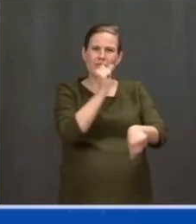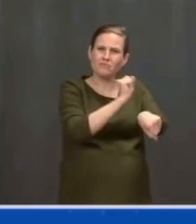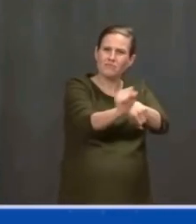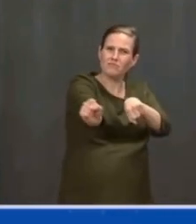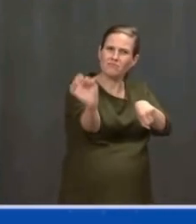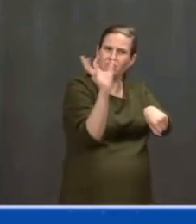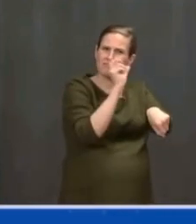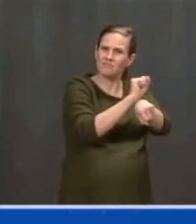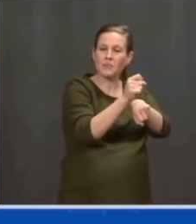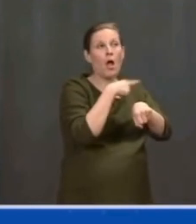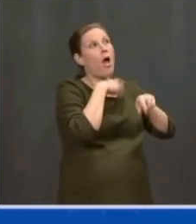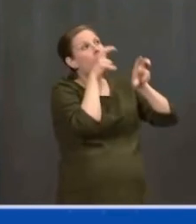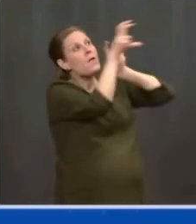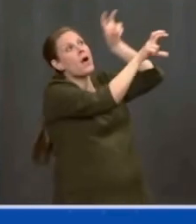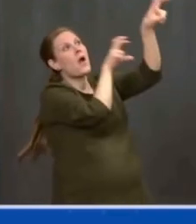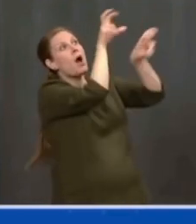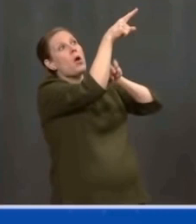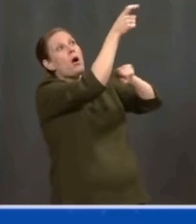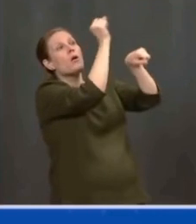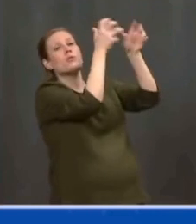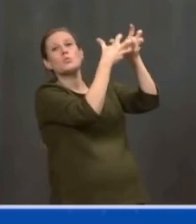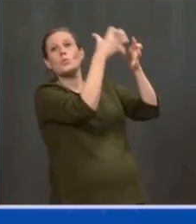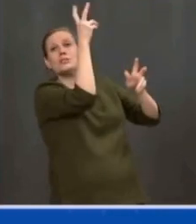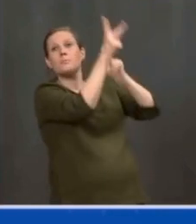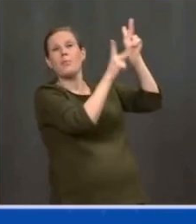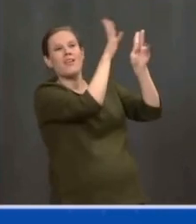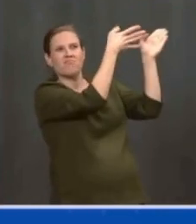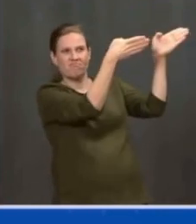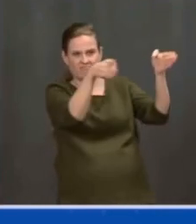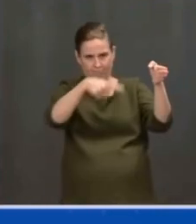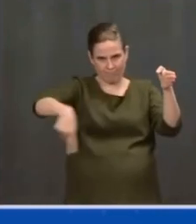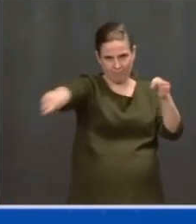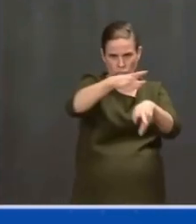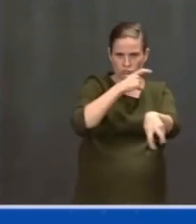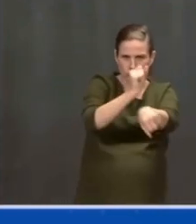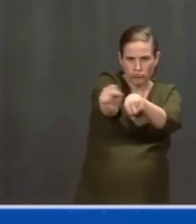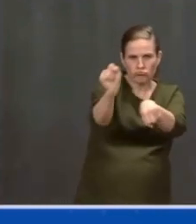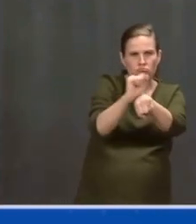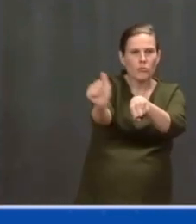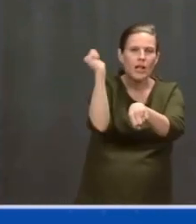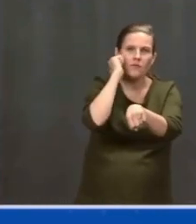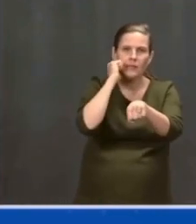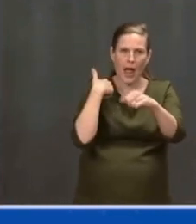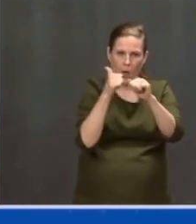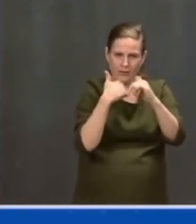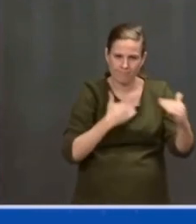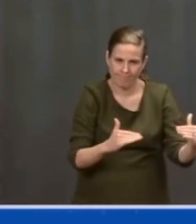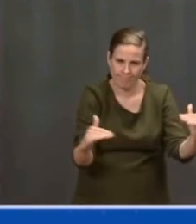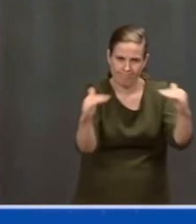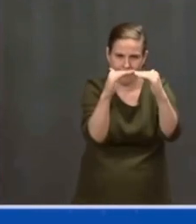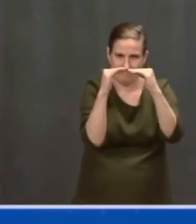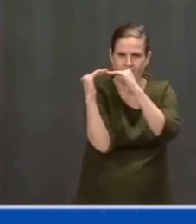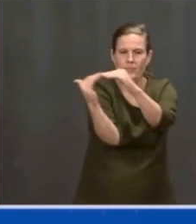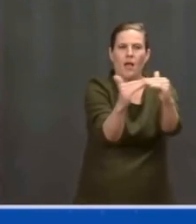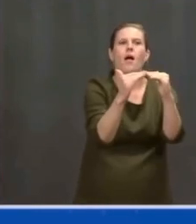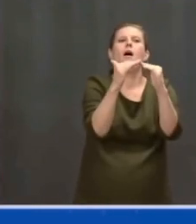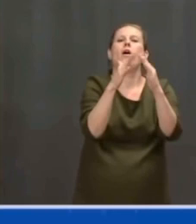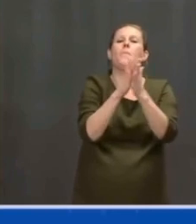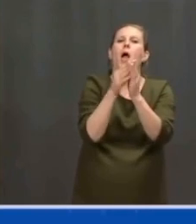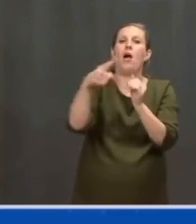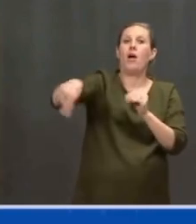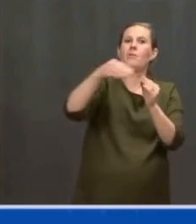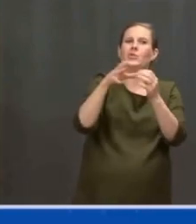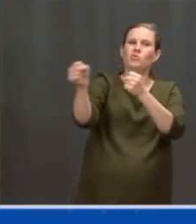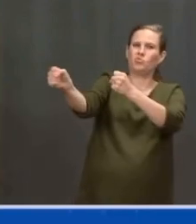gives everybody a chance to succeed. And it's going to create the strongest, most resilient, innovative economy in the world.